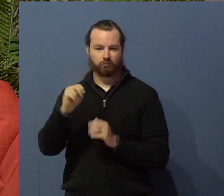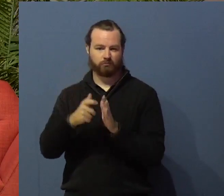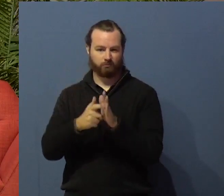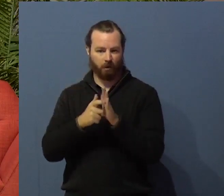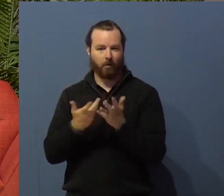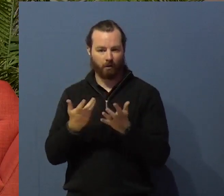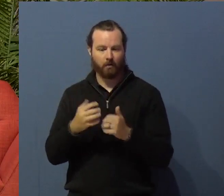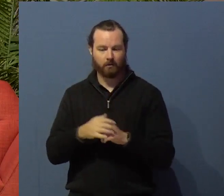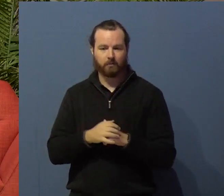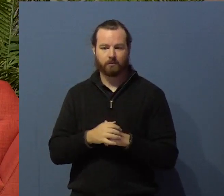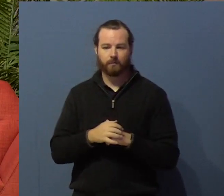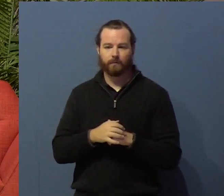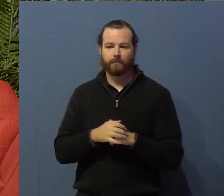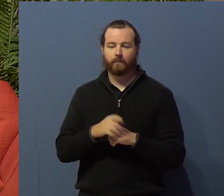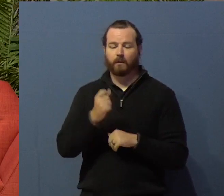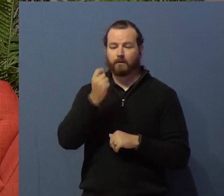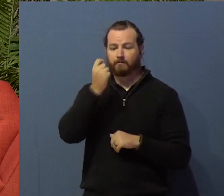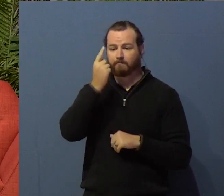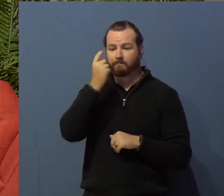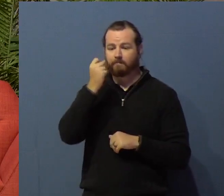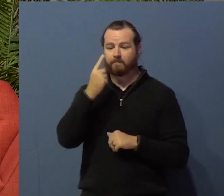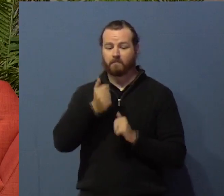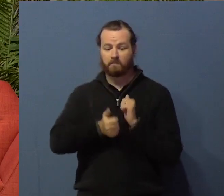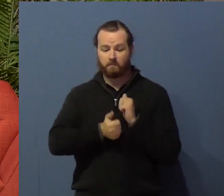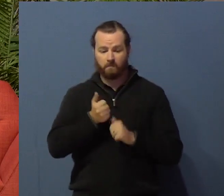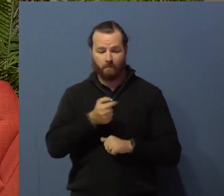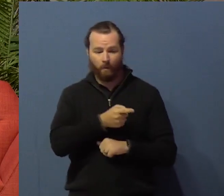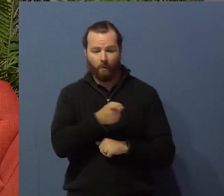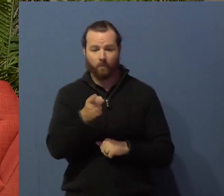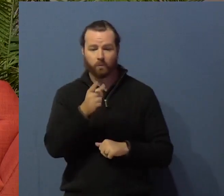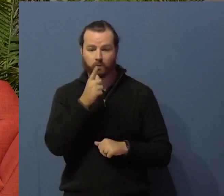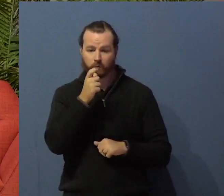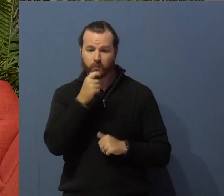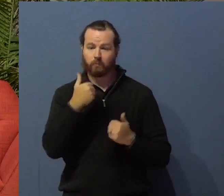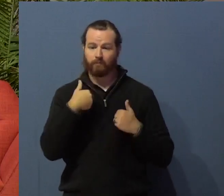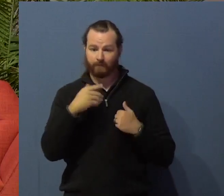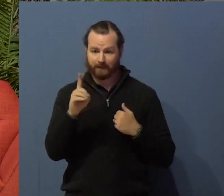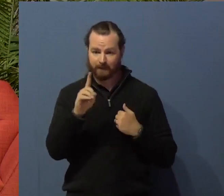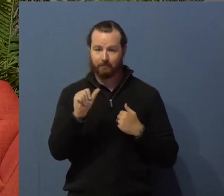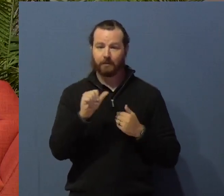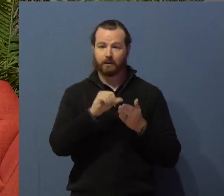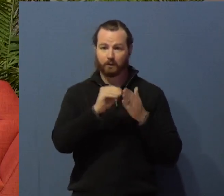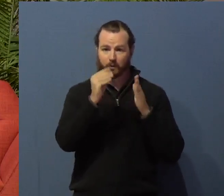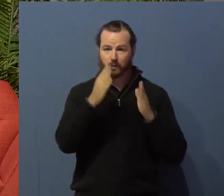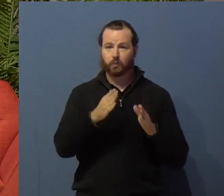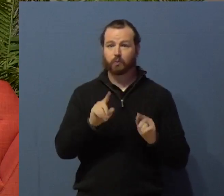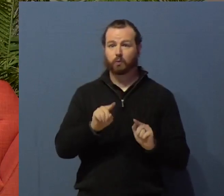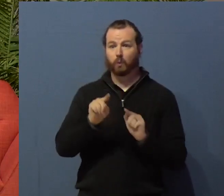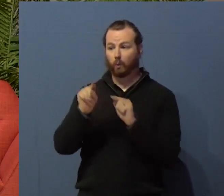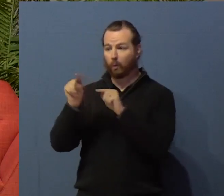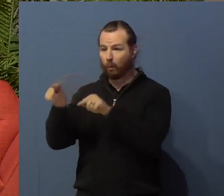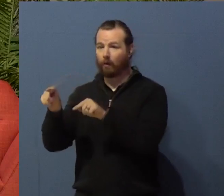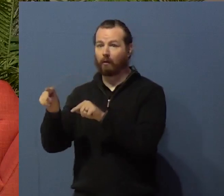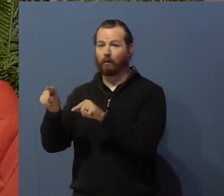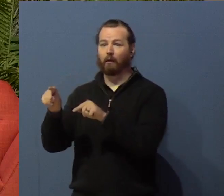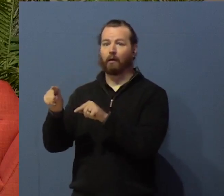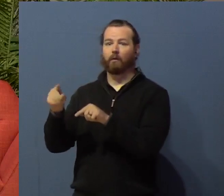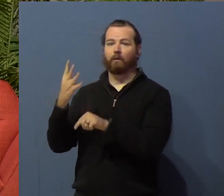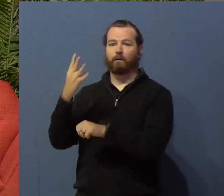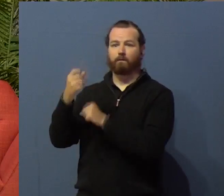The majority of students with disabilities, enrolled in college, went to a four-year institution. 69%.